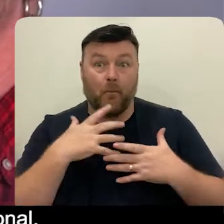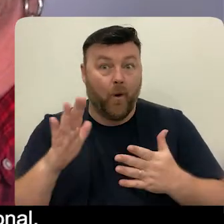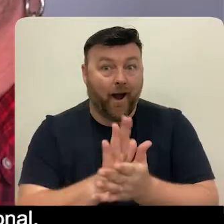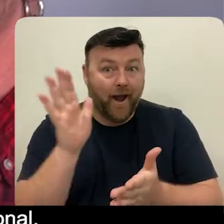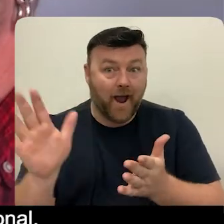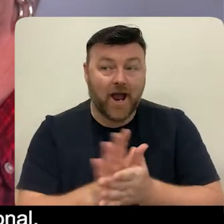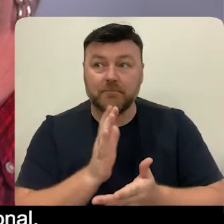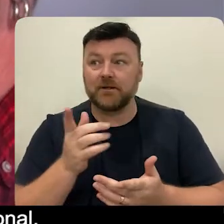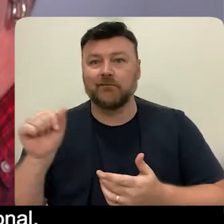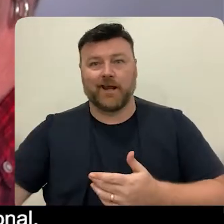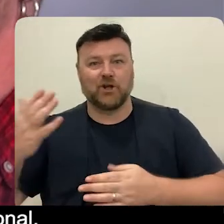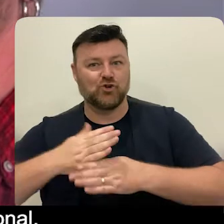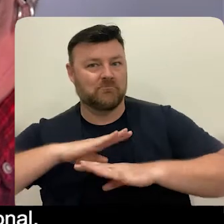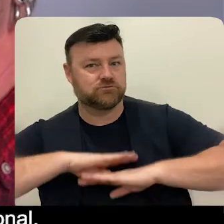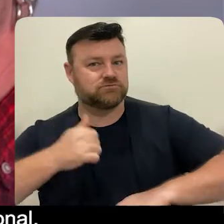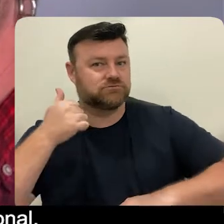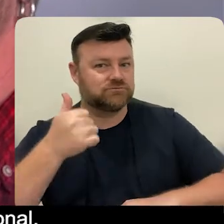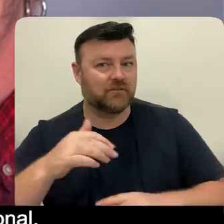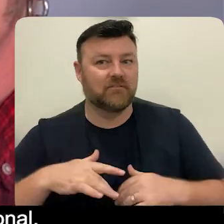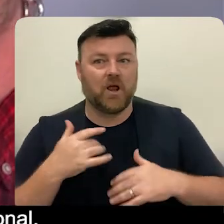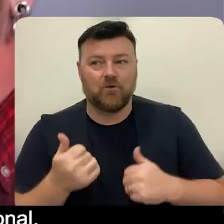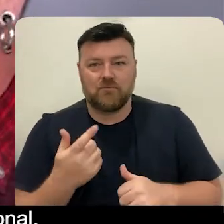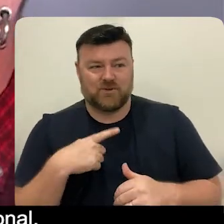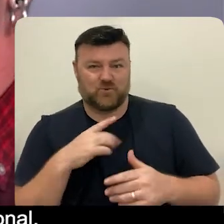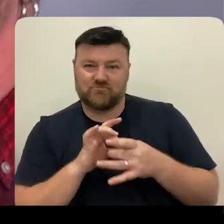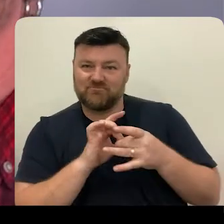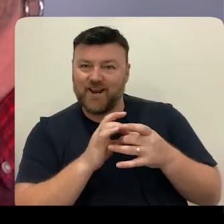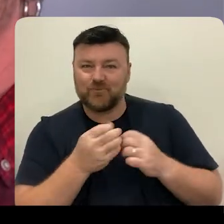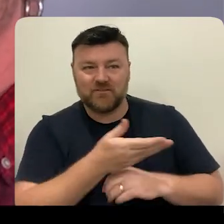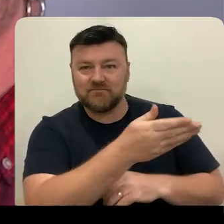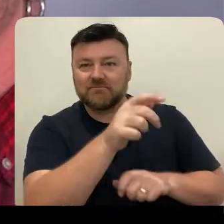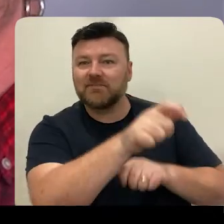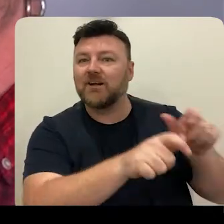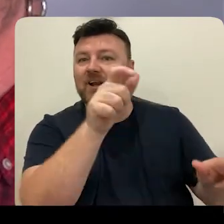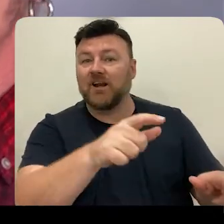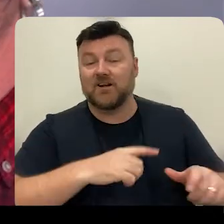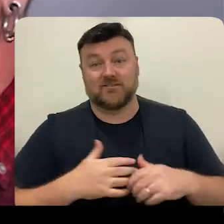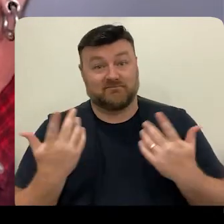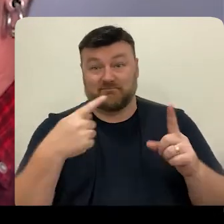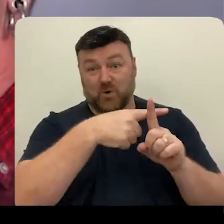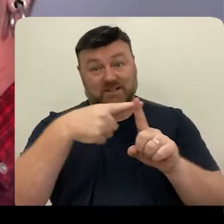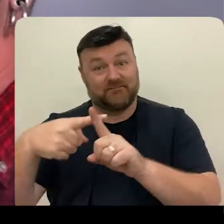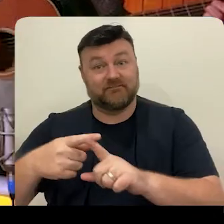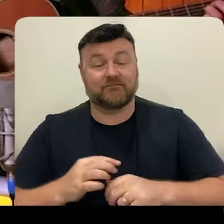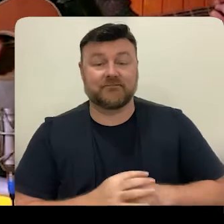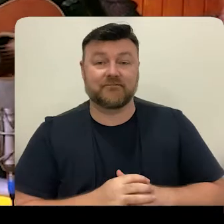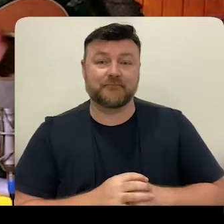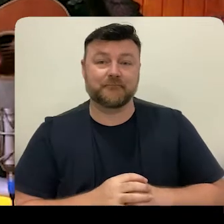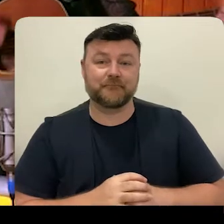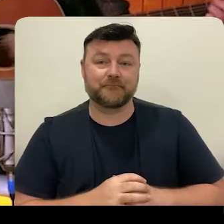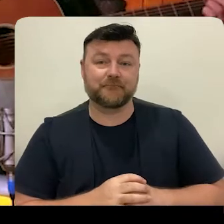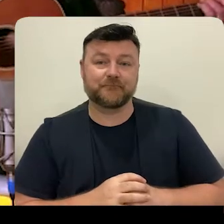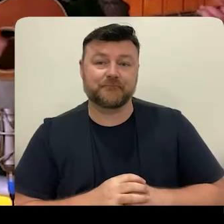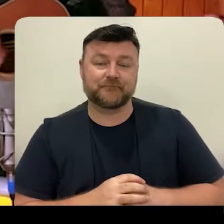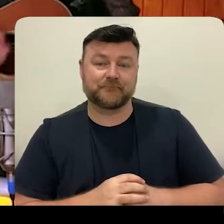job satisfaction for workers as well. It's relational, so it's win-win for everybody. La-da